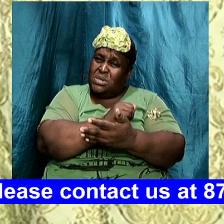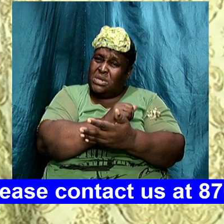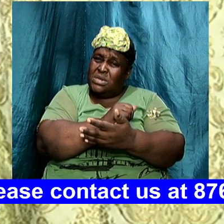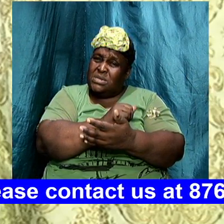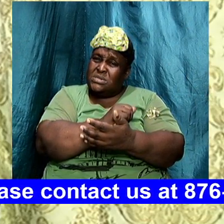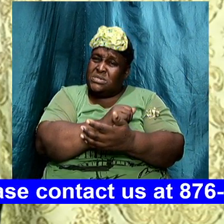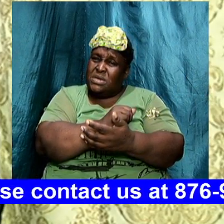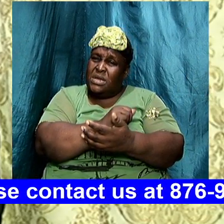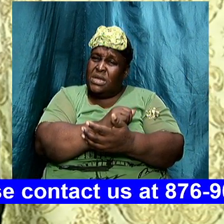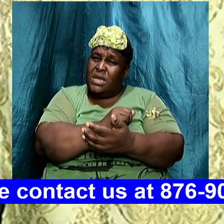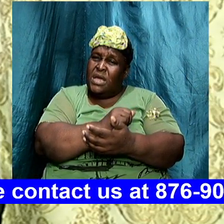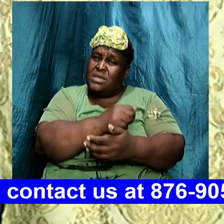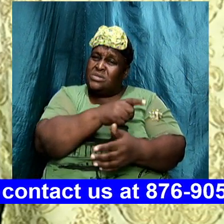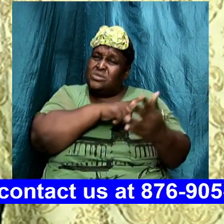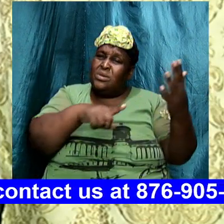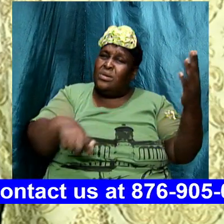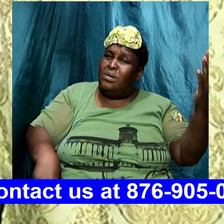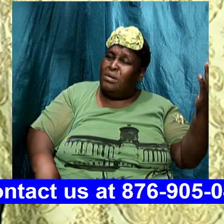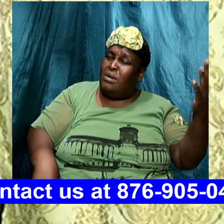and it's the Lord's doing